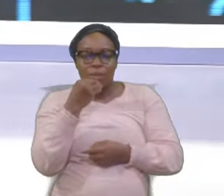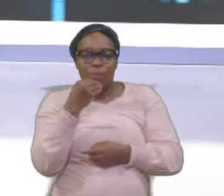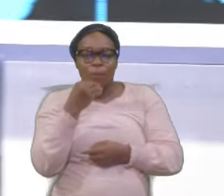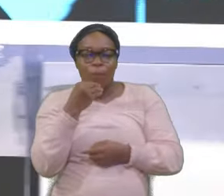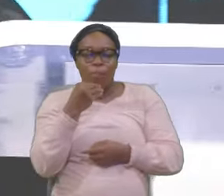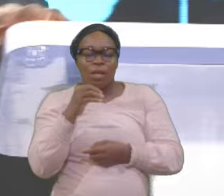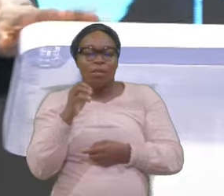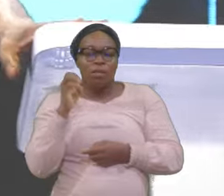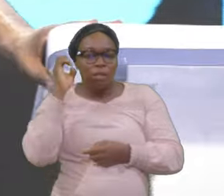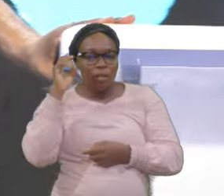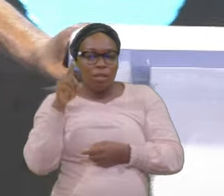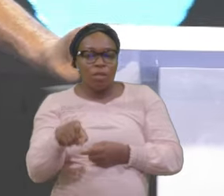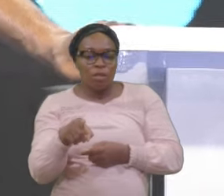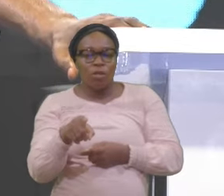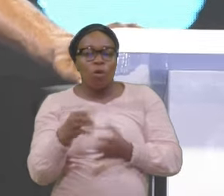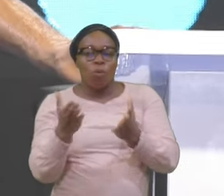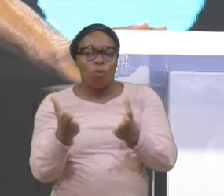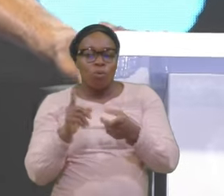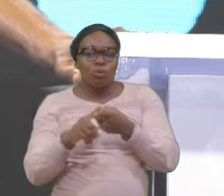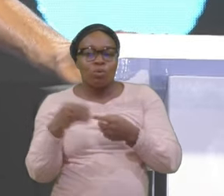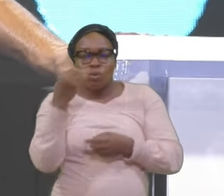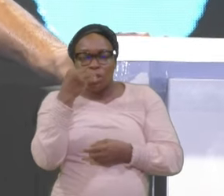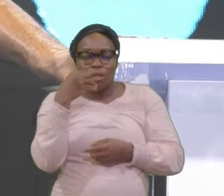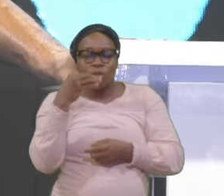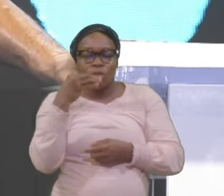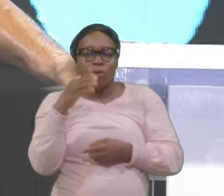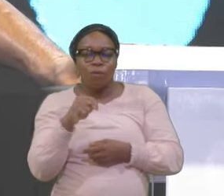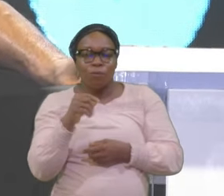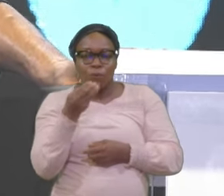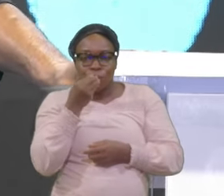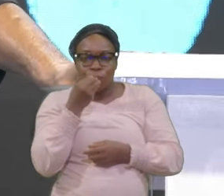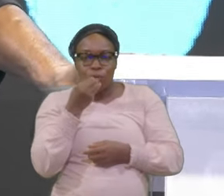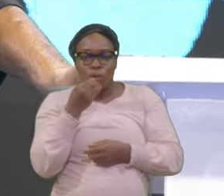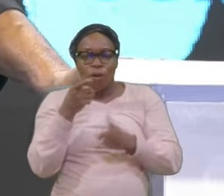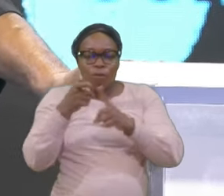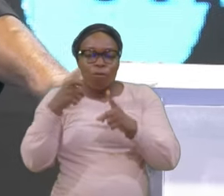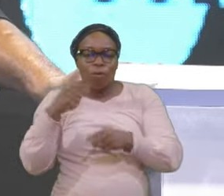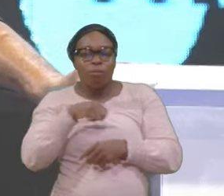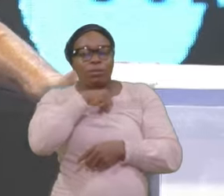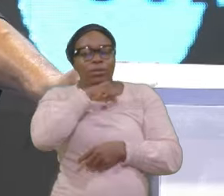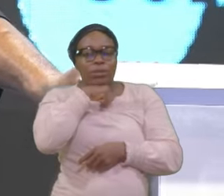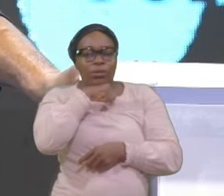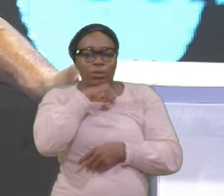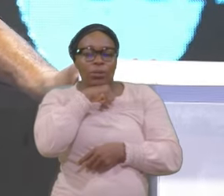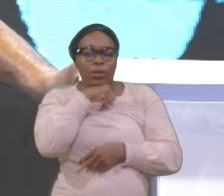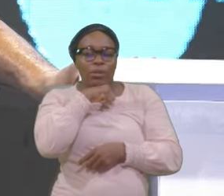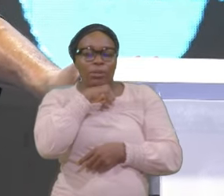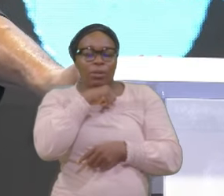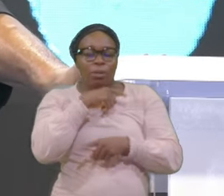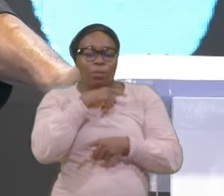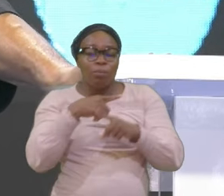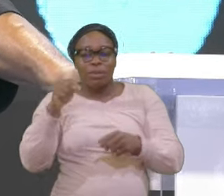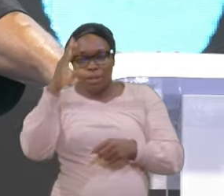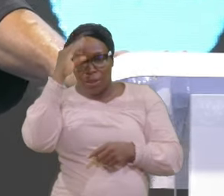to the swine And the man Want him The day You touch that You know That useless